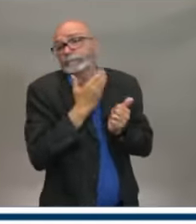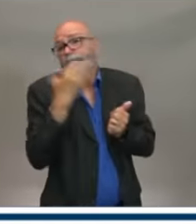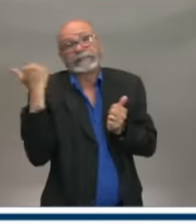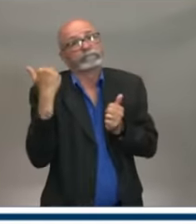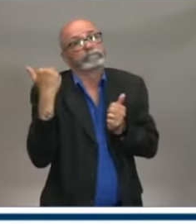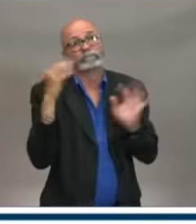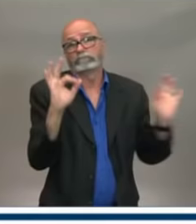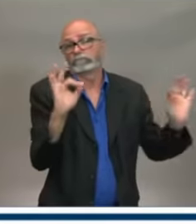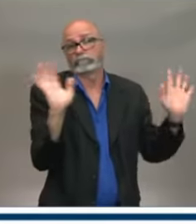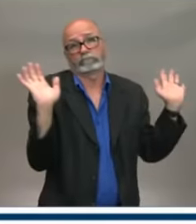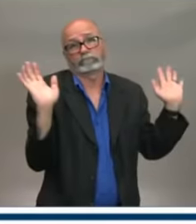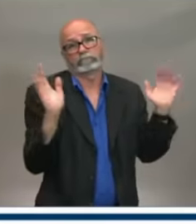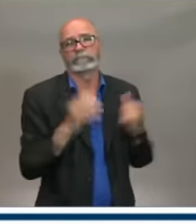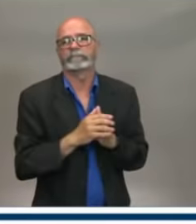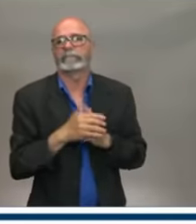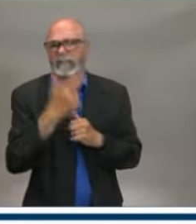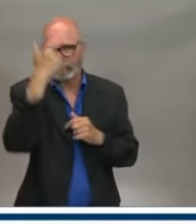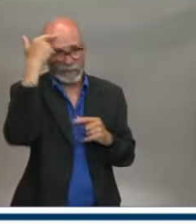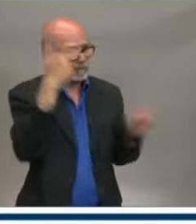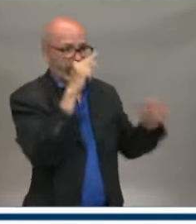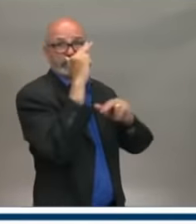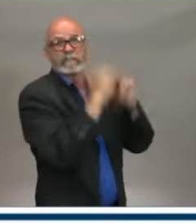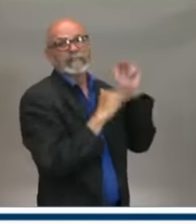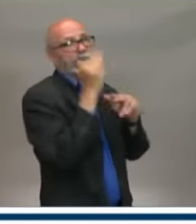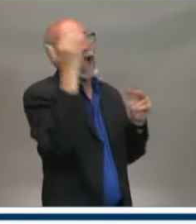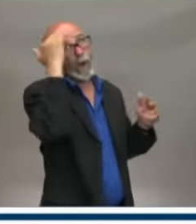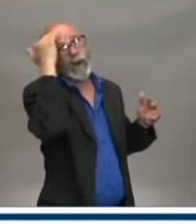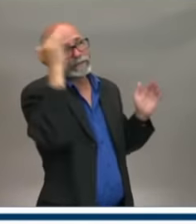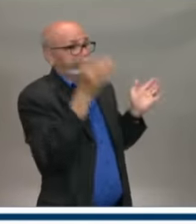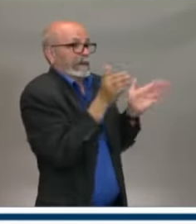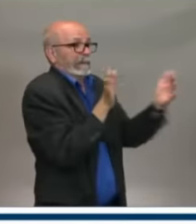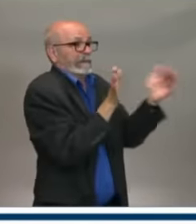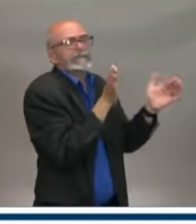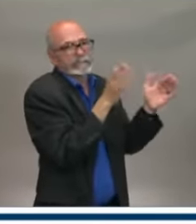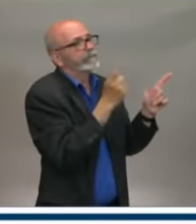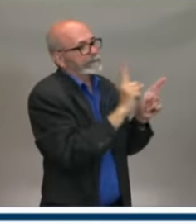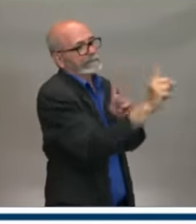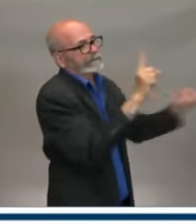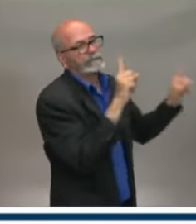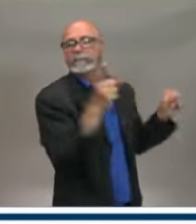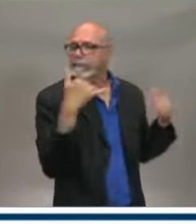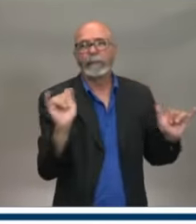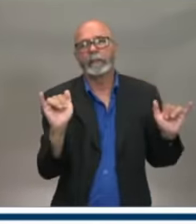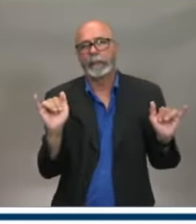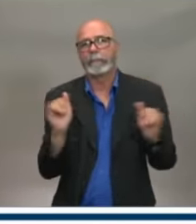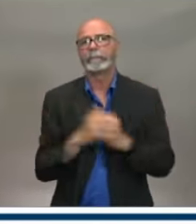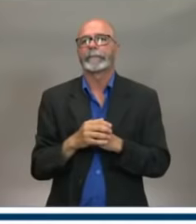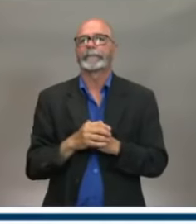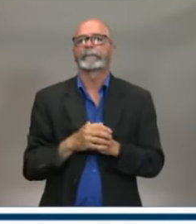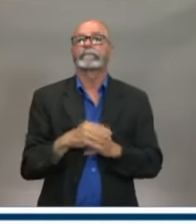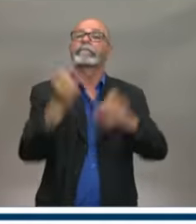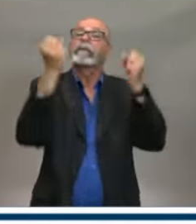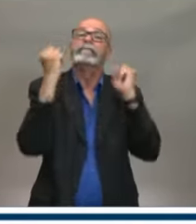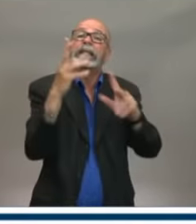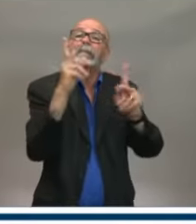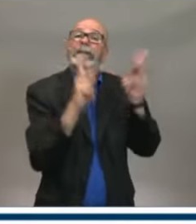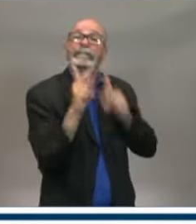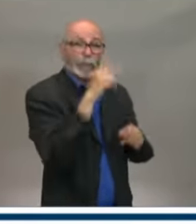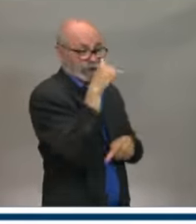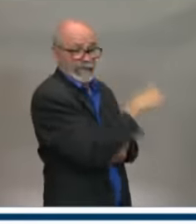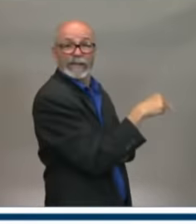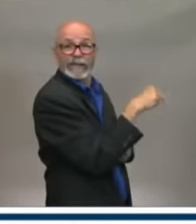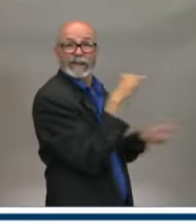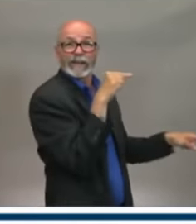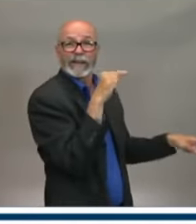infrastructure that they had. We have to acknowledge that also that many of the infection control things were in place, even though people were living